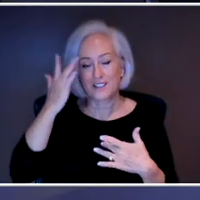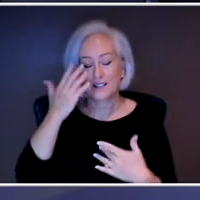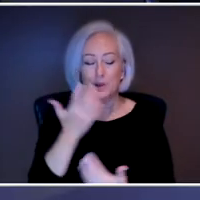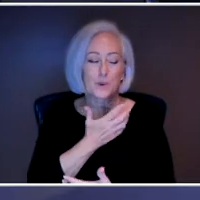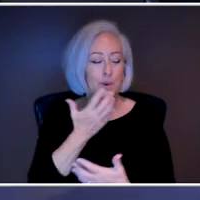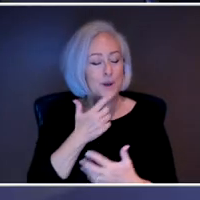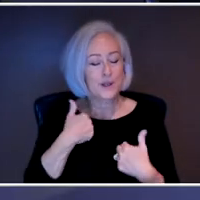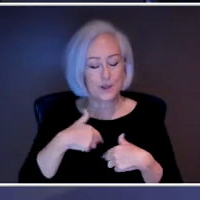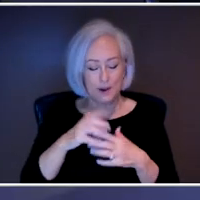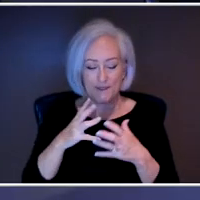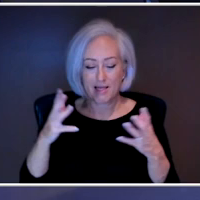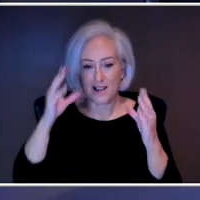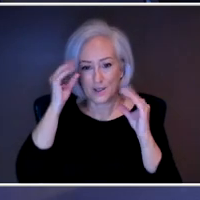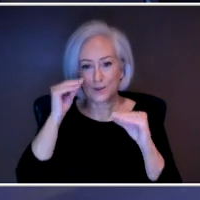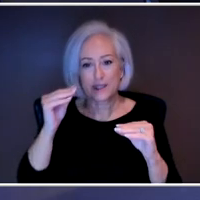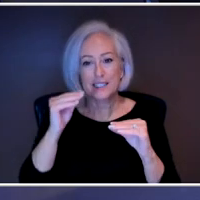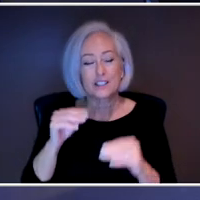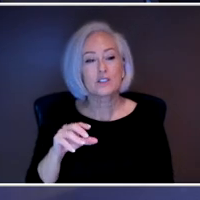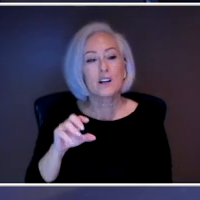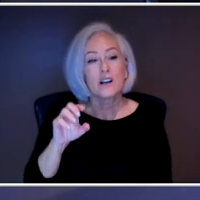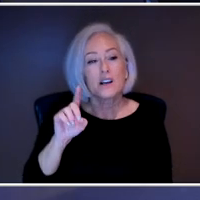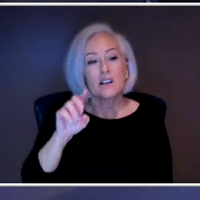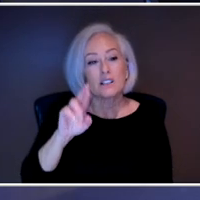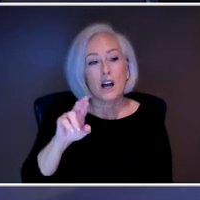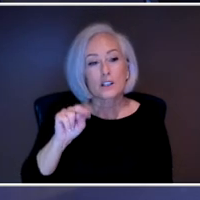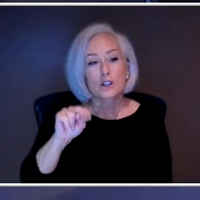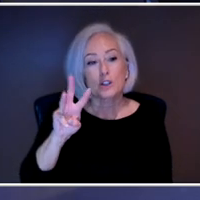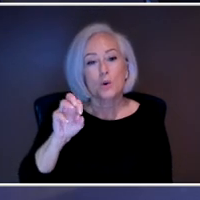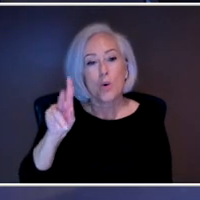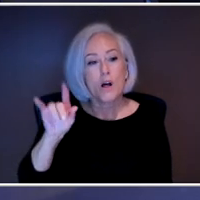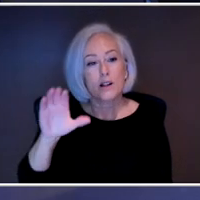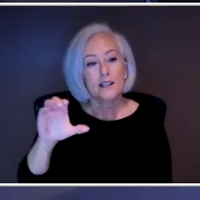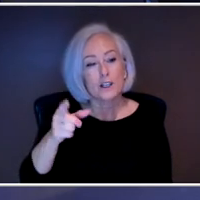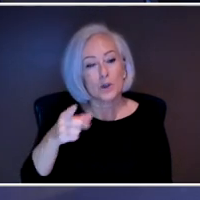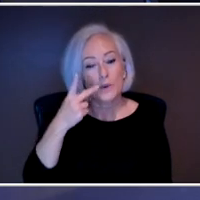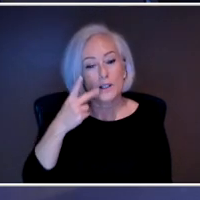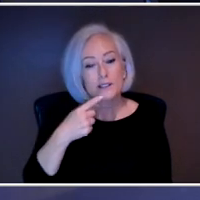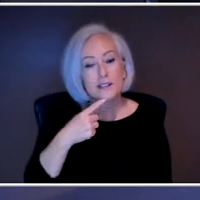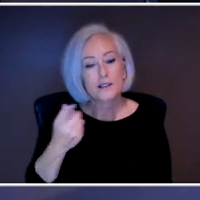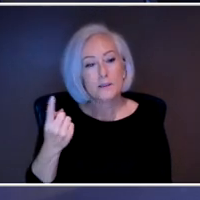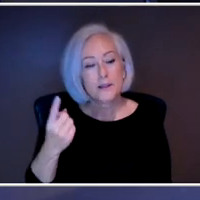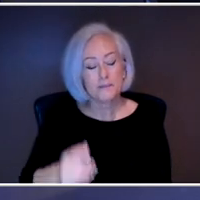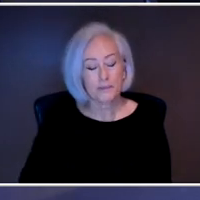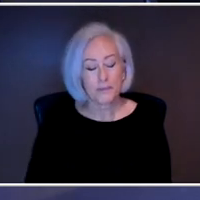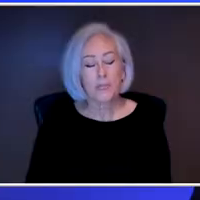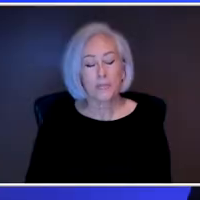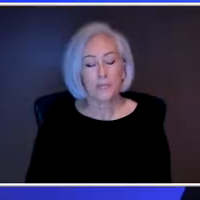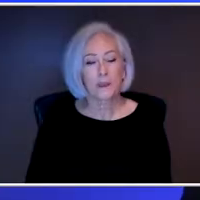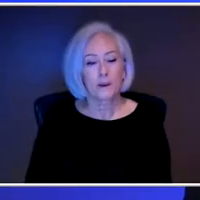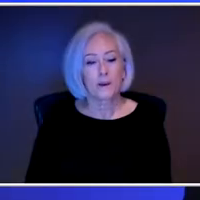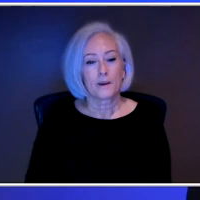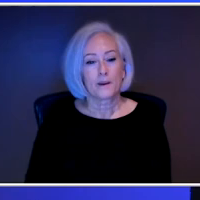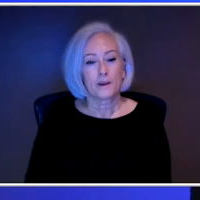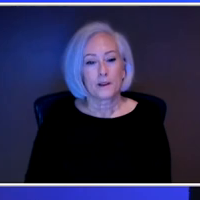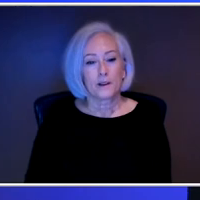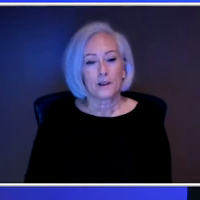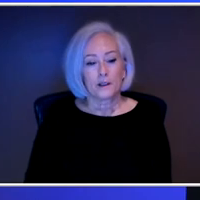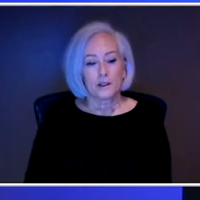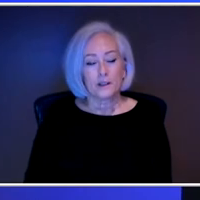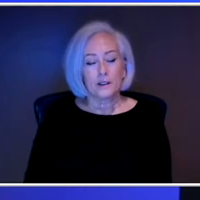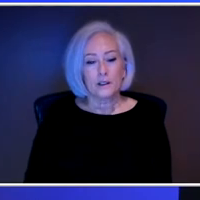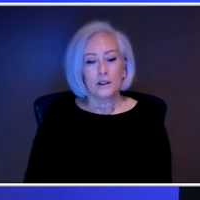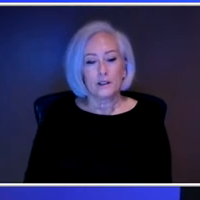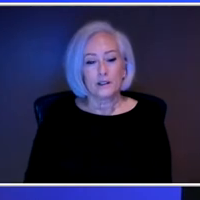Dr. Noelle, like you were going to say something about this crisis and what you're seeing. Well, yeah. I I think that in the immediate